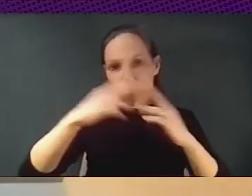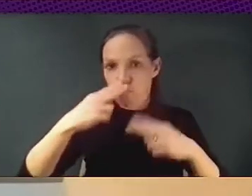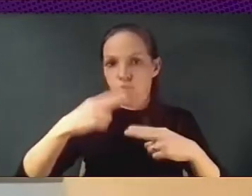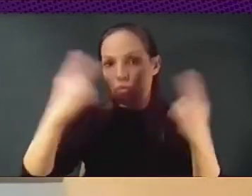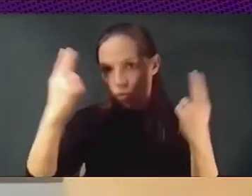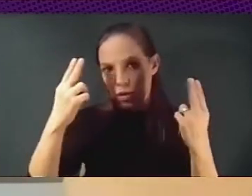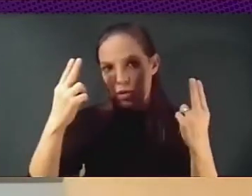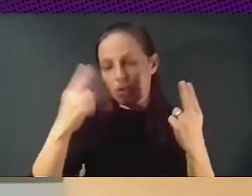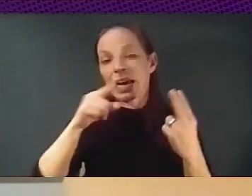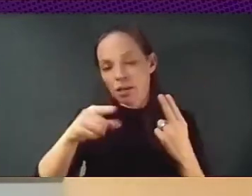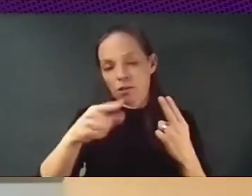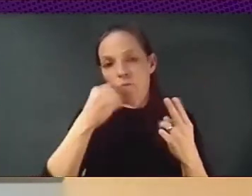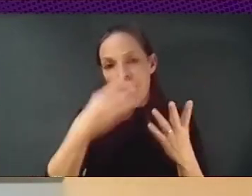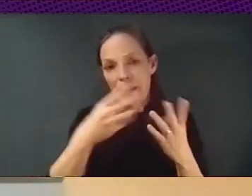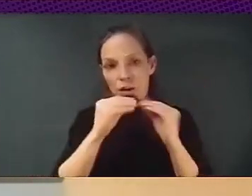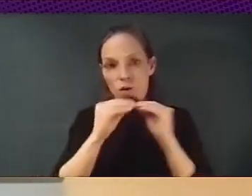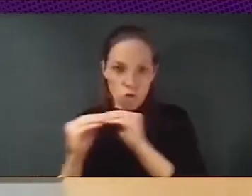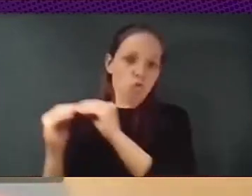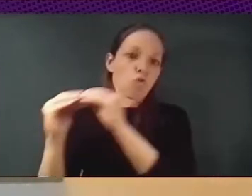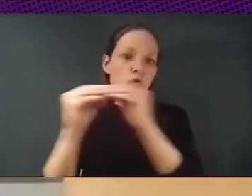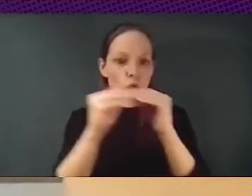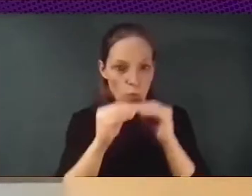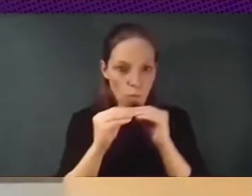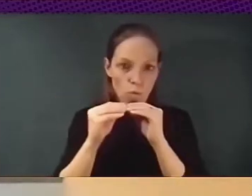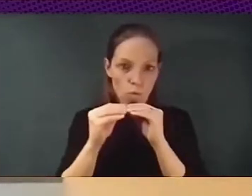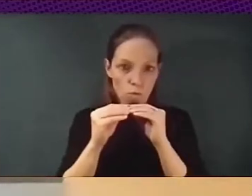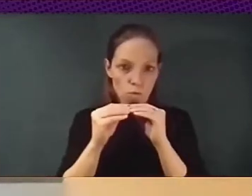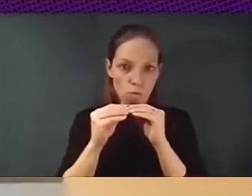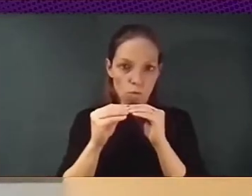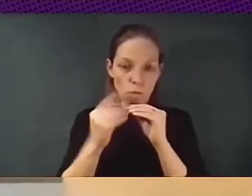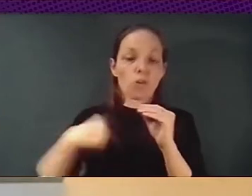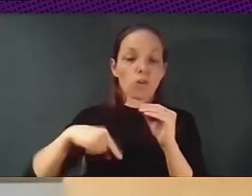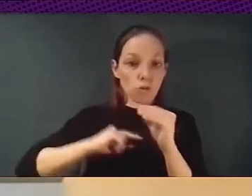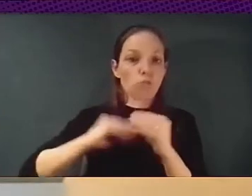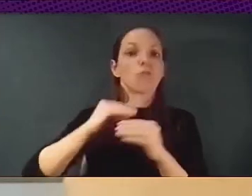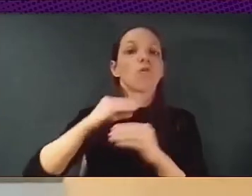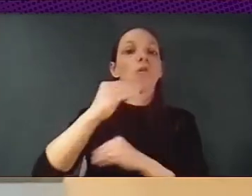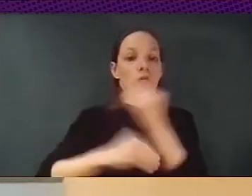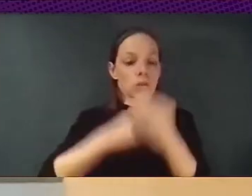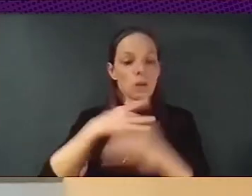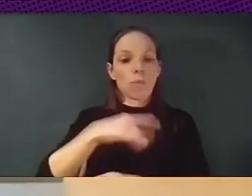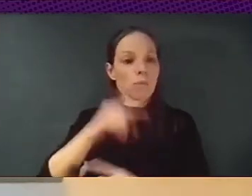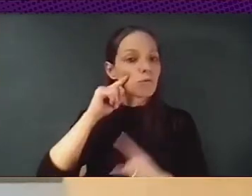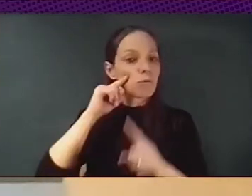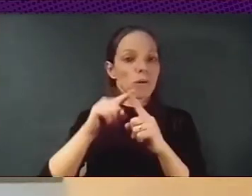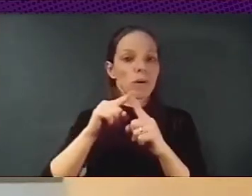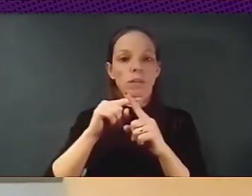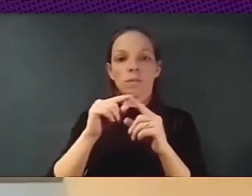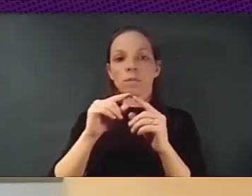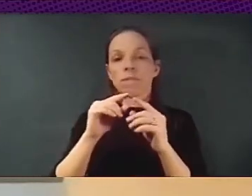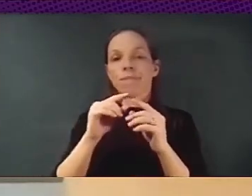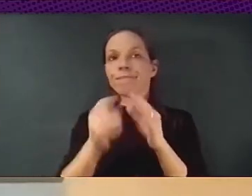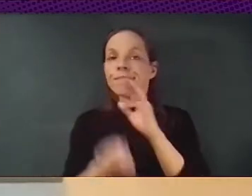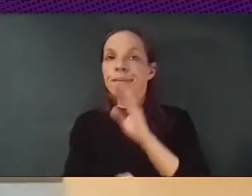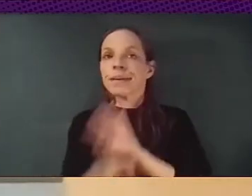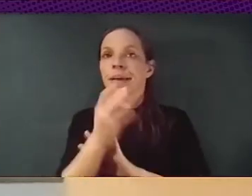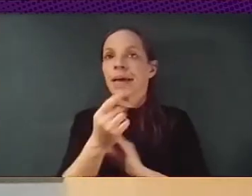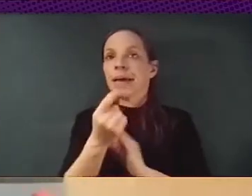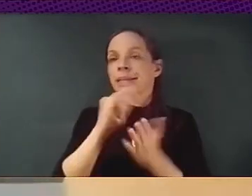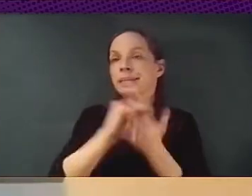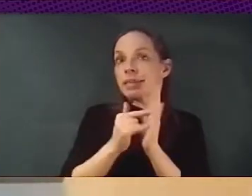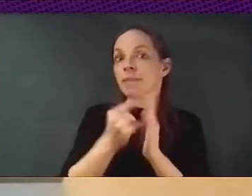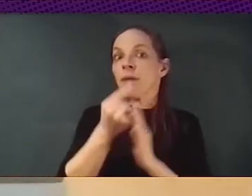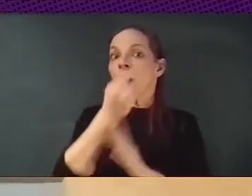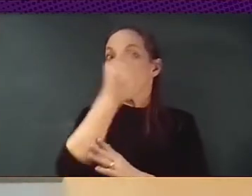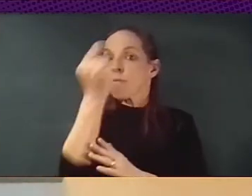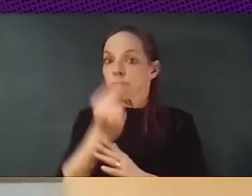build artificial intelligence modeling, you can build new services, you